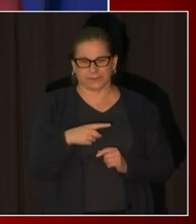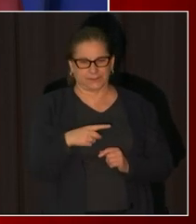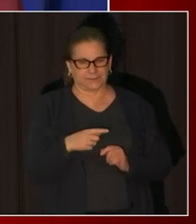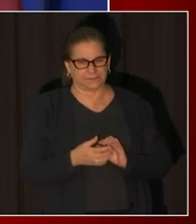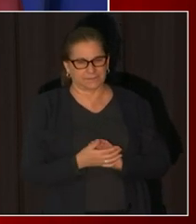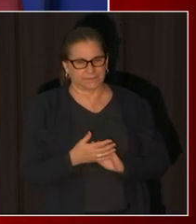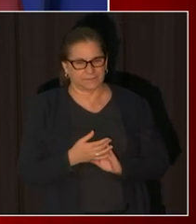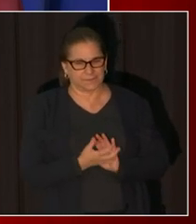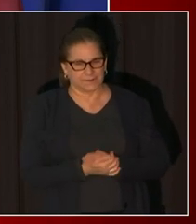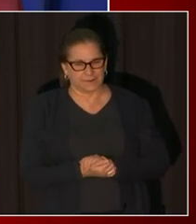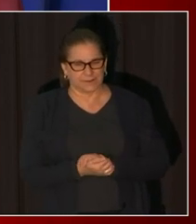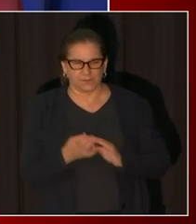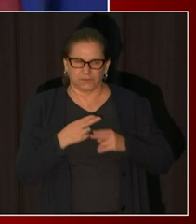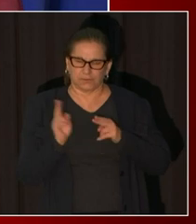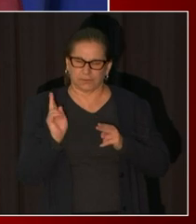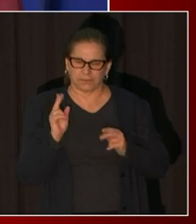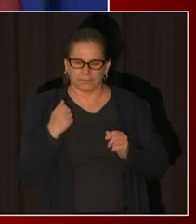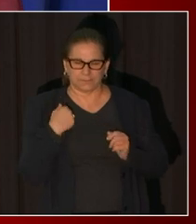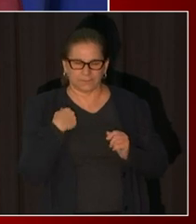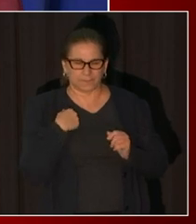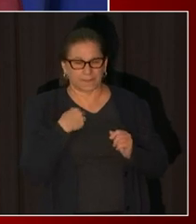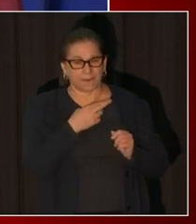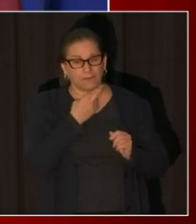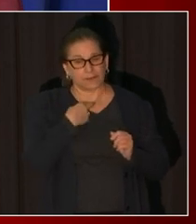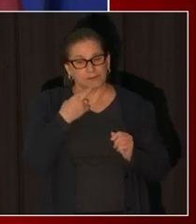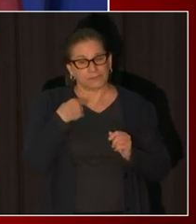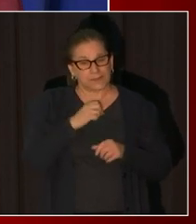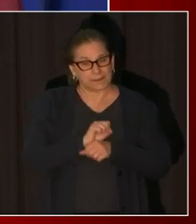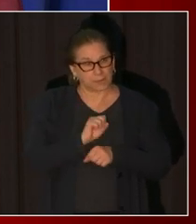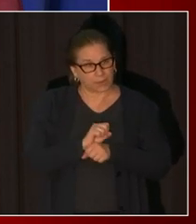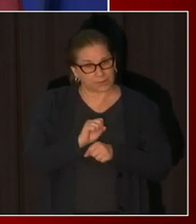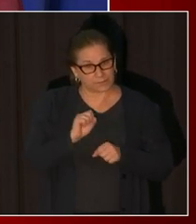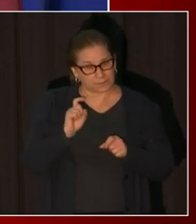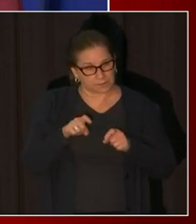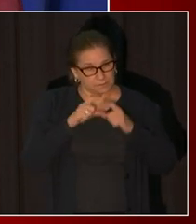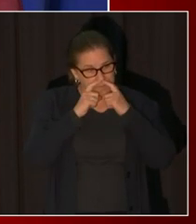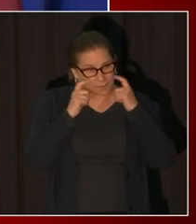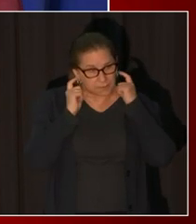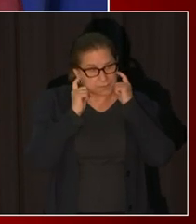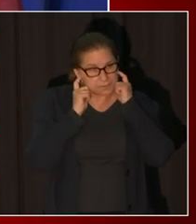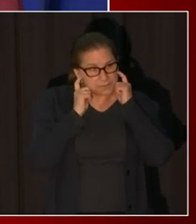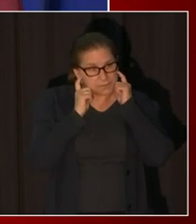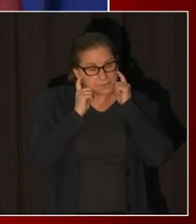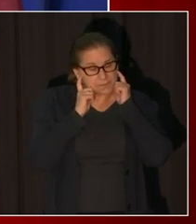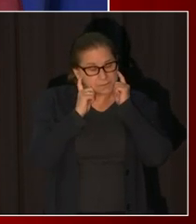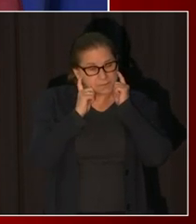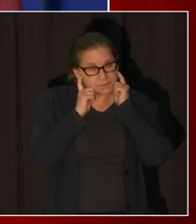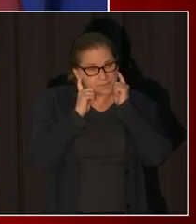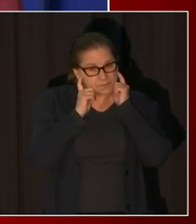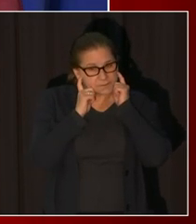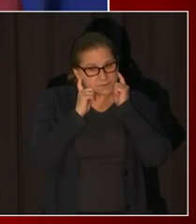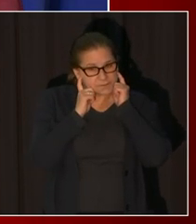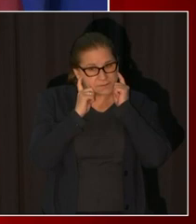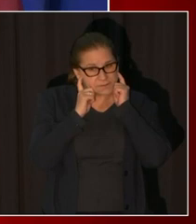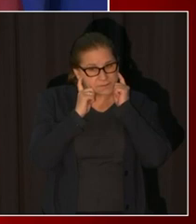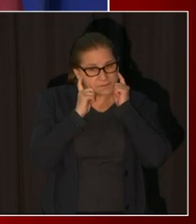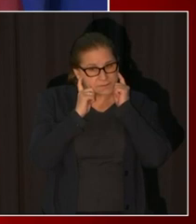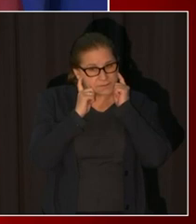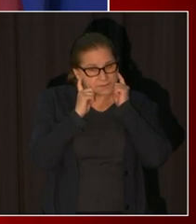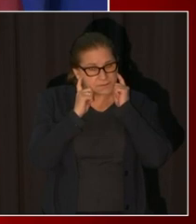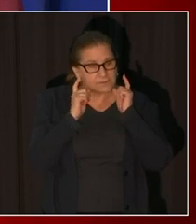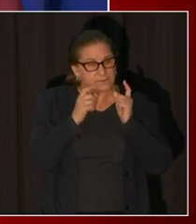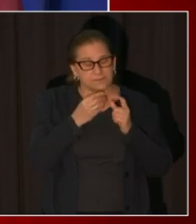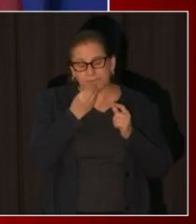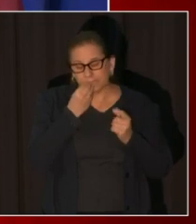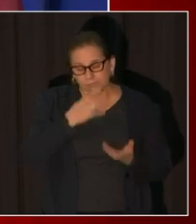that restaurant employees are required to wear masks i wanted to know if that includes those involved in food preparation in the kitchen